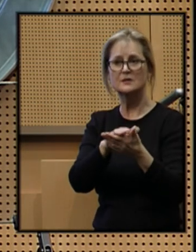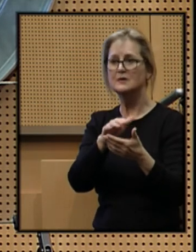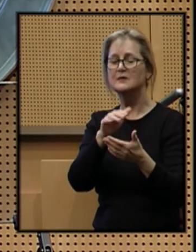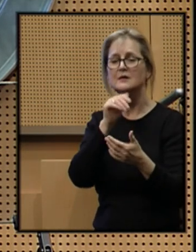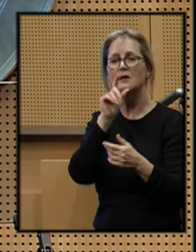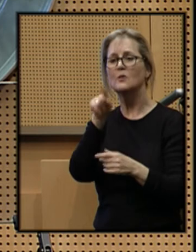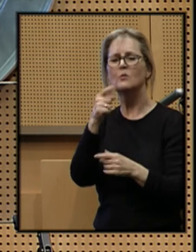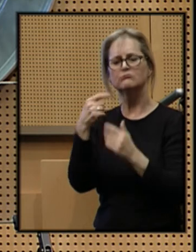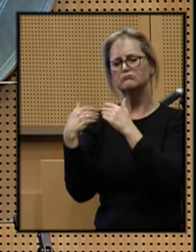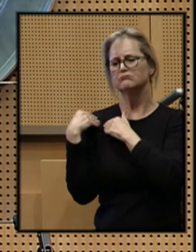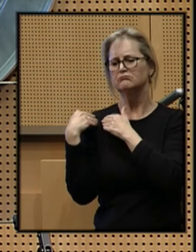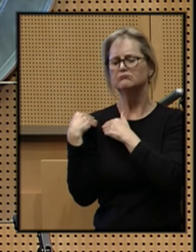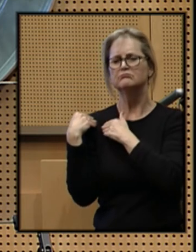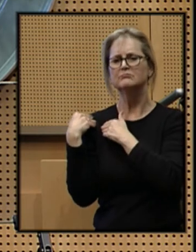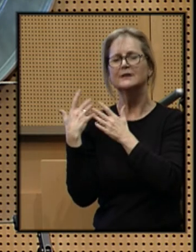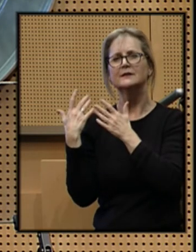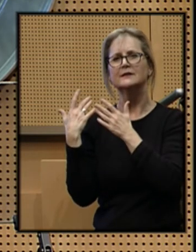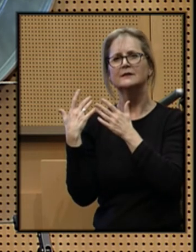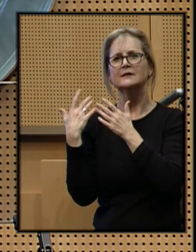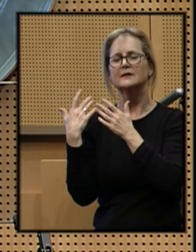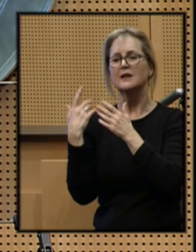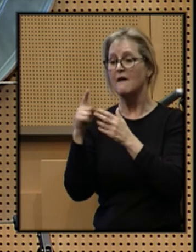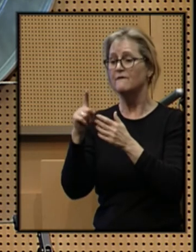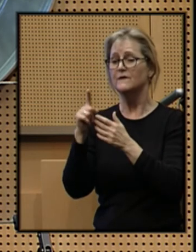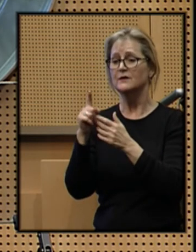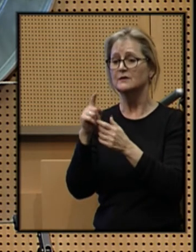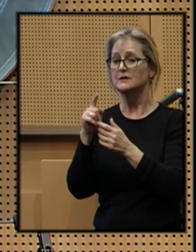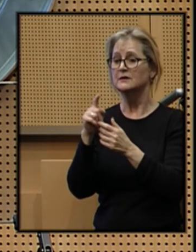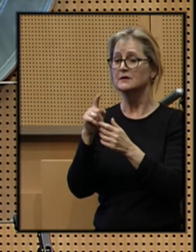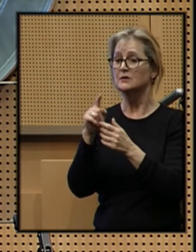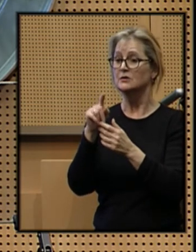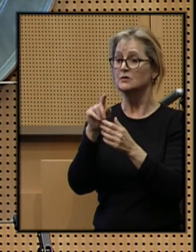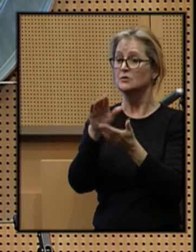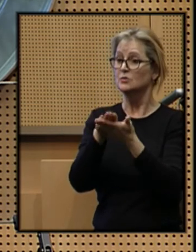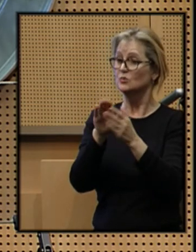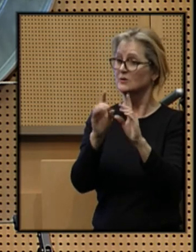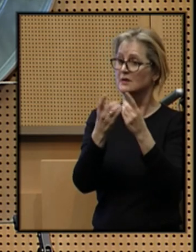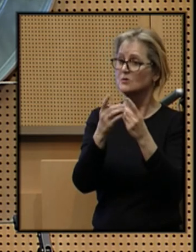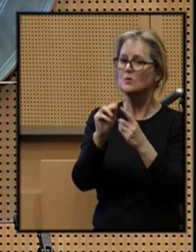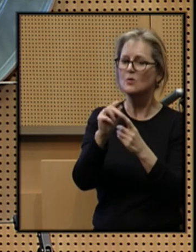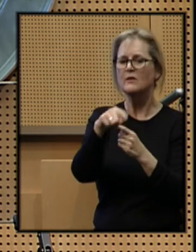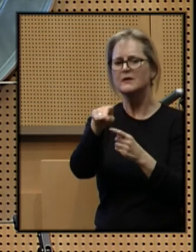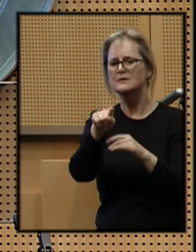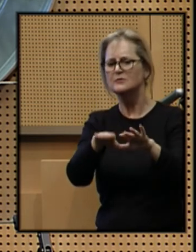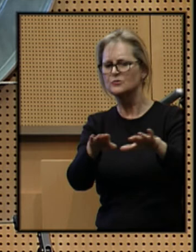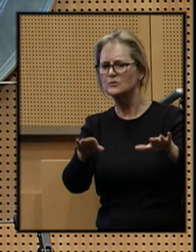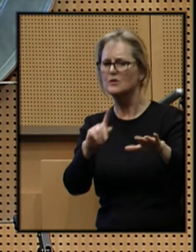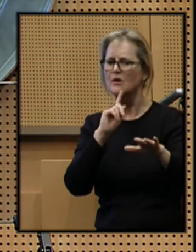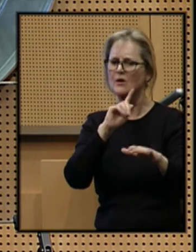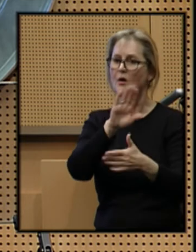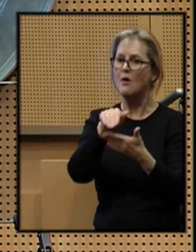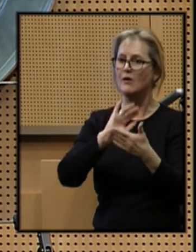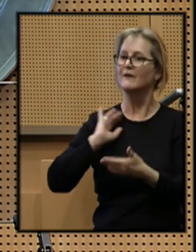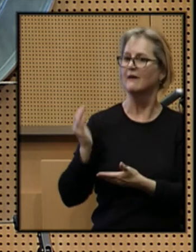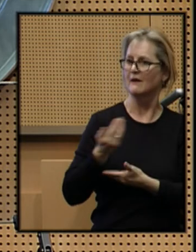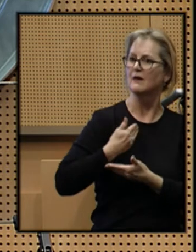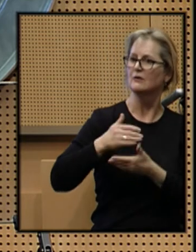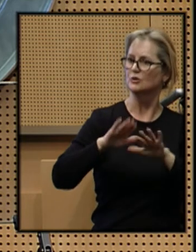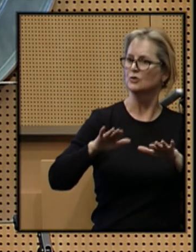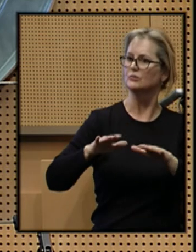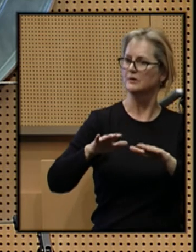not just the responsibility of the Seattle School District. These children are all of our children.